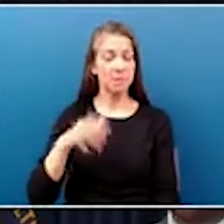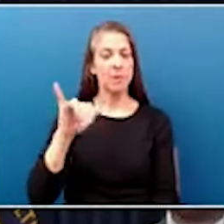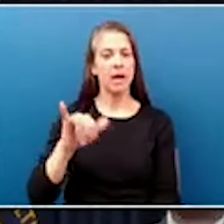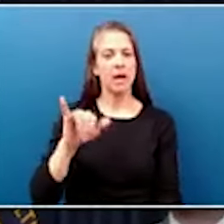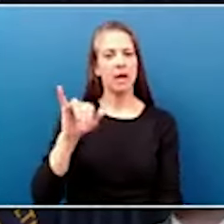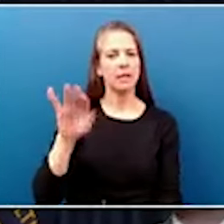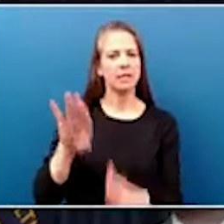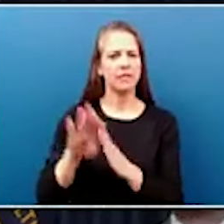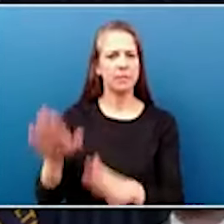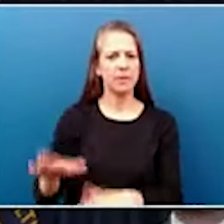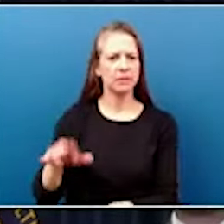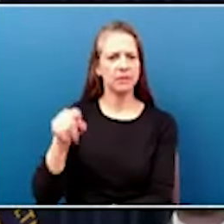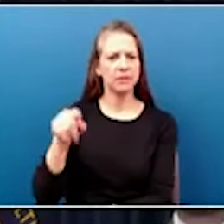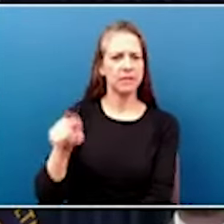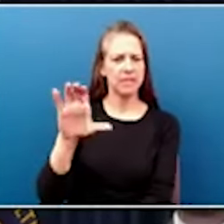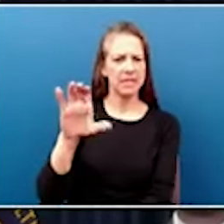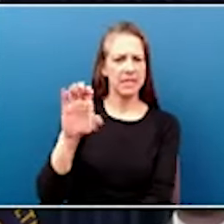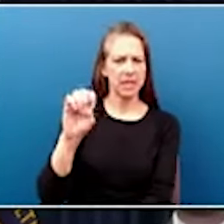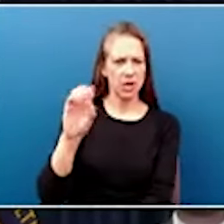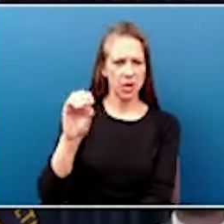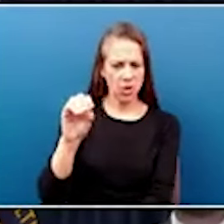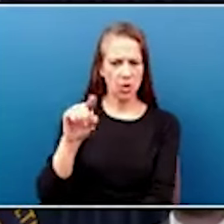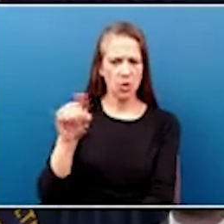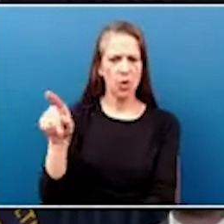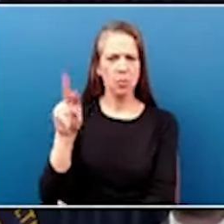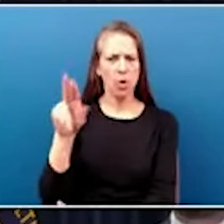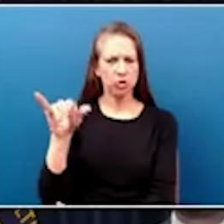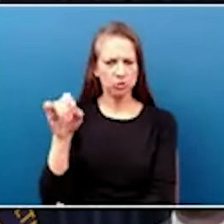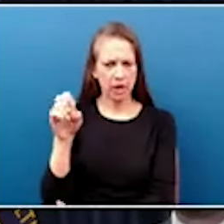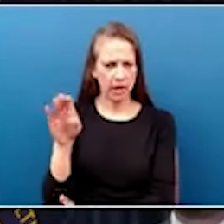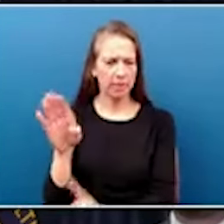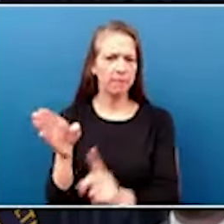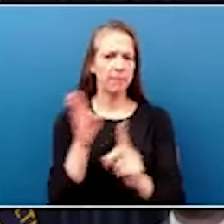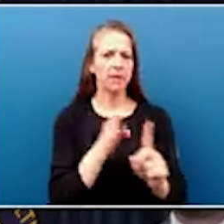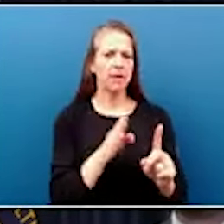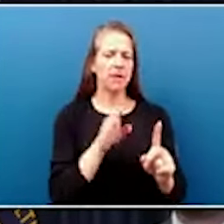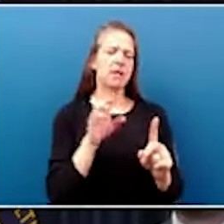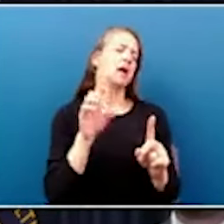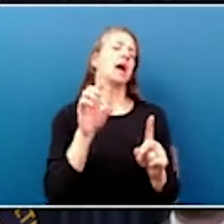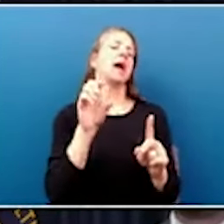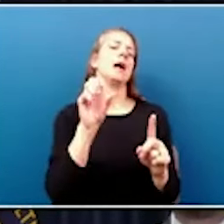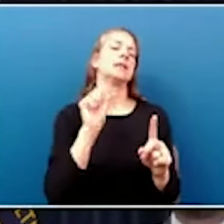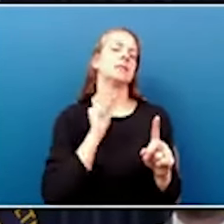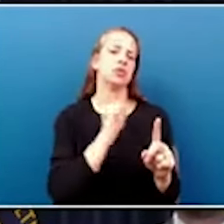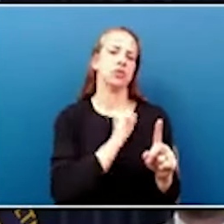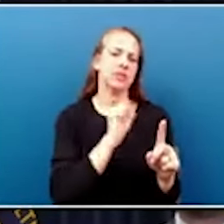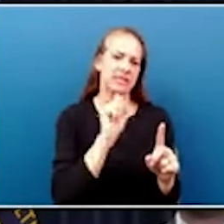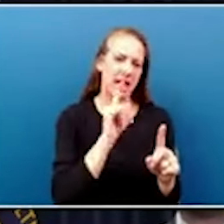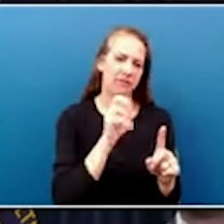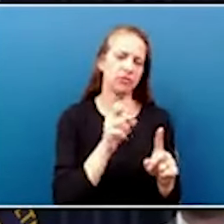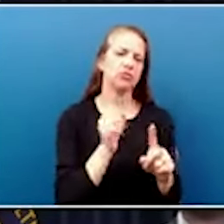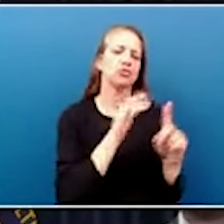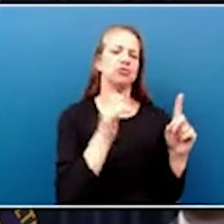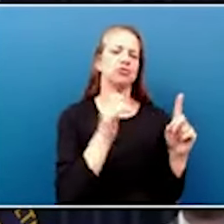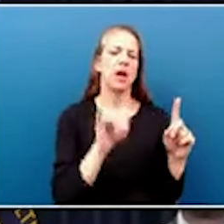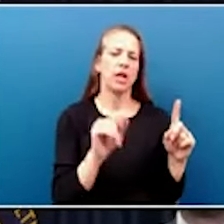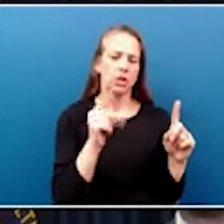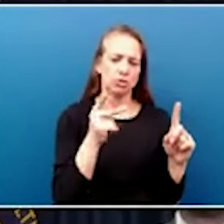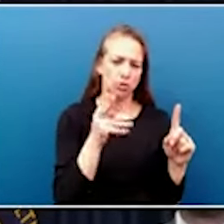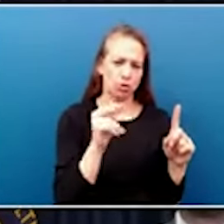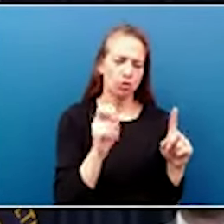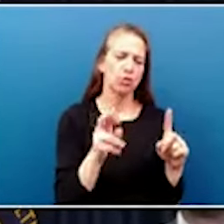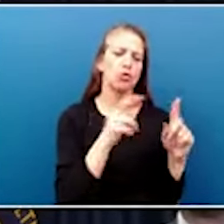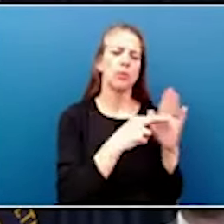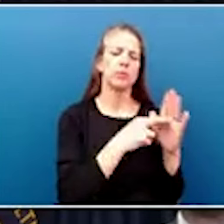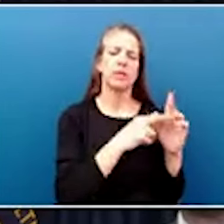President Robert Stivers, SOAR Executive Director Colby Hall, Senator Johnny Turner, and Representative Adam Bolling